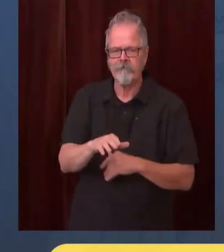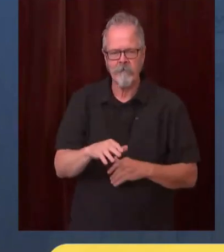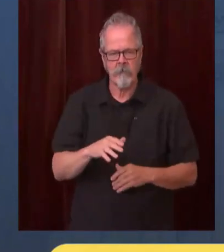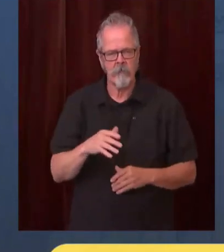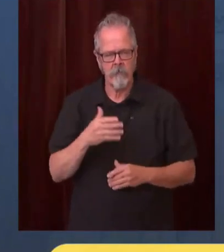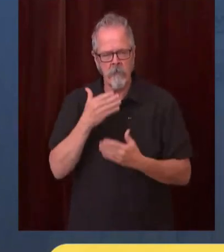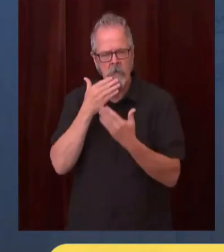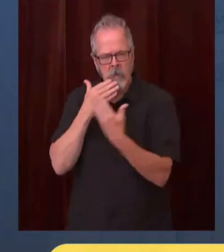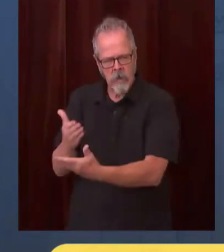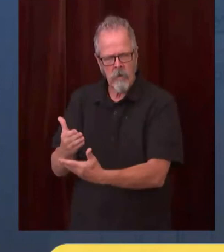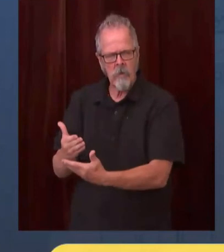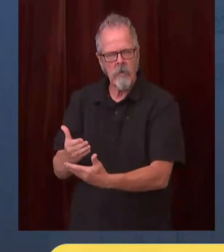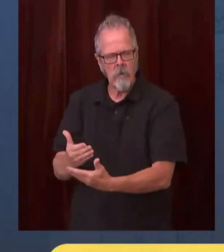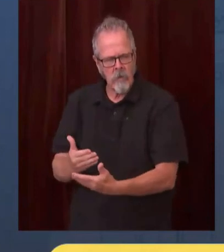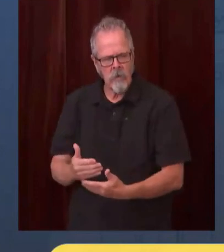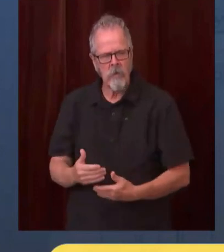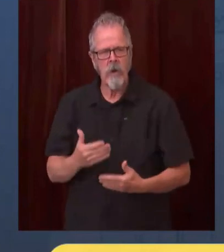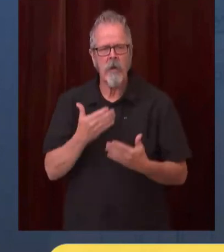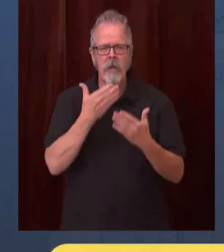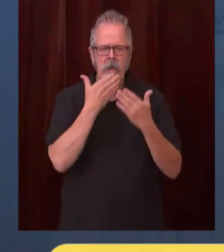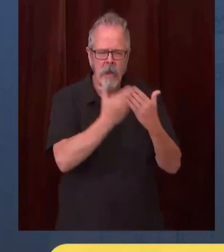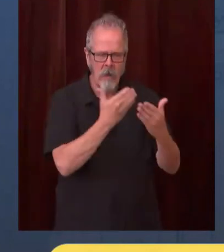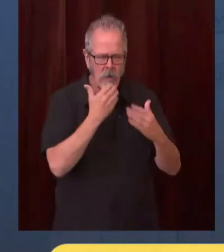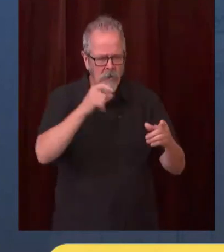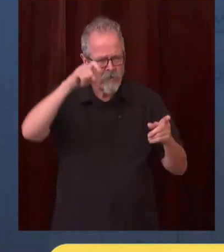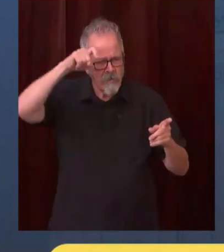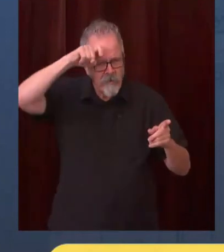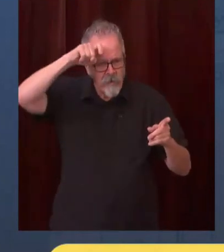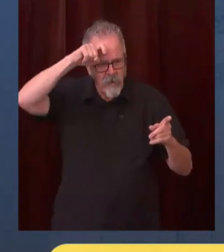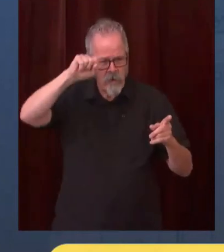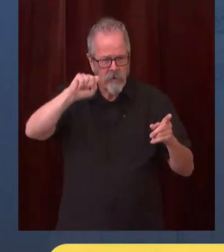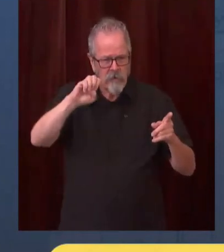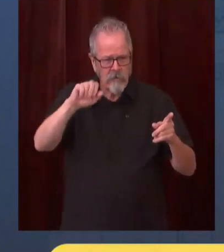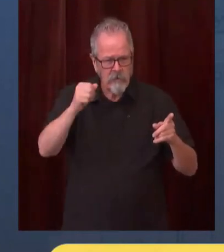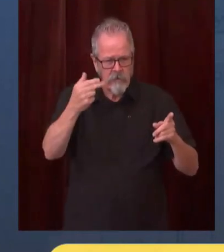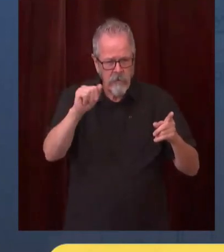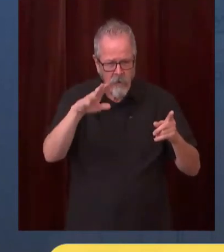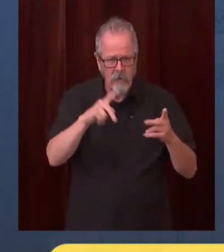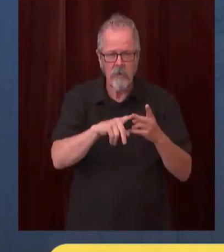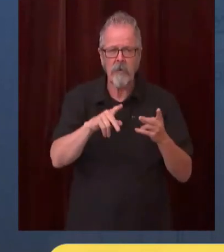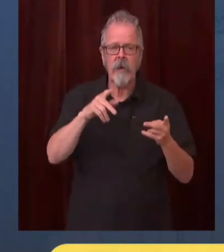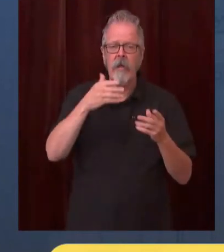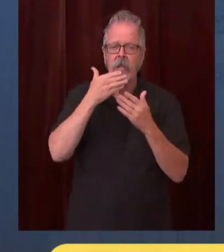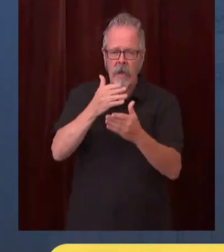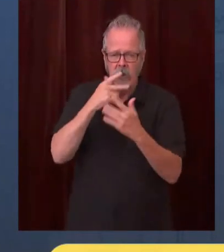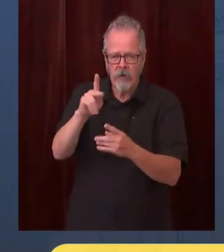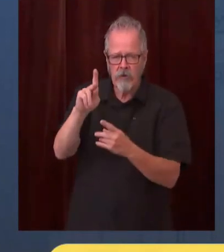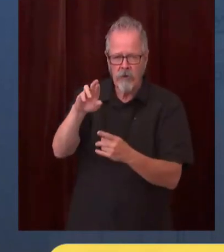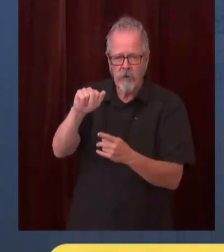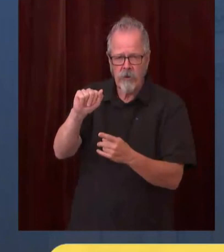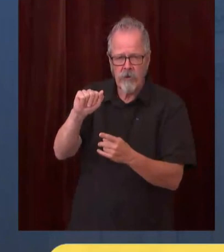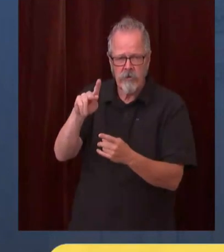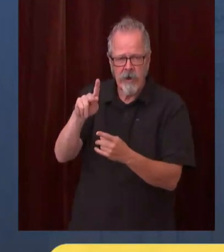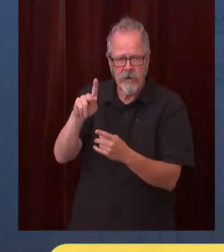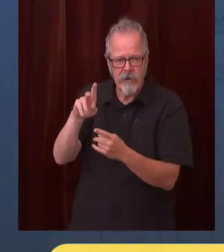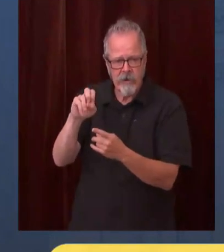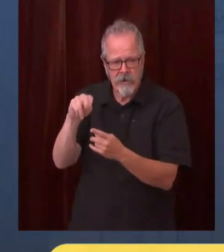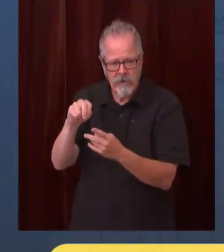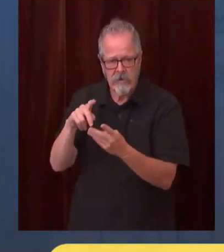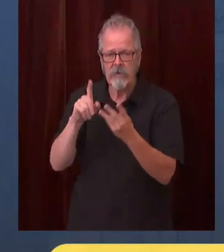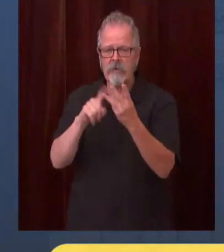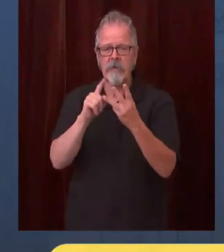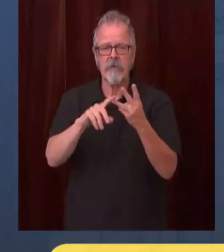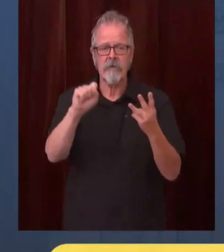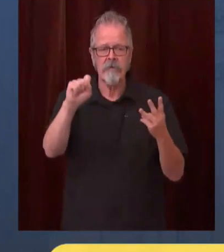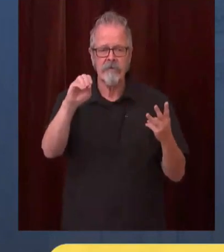these measures protect attendees players and staff and ultimately all of us it's the kind of measure we might